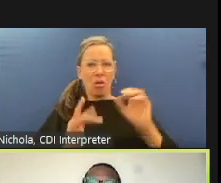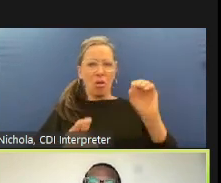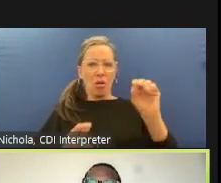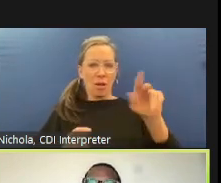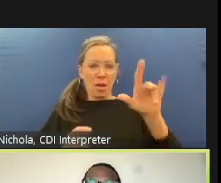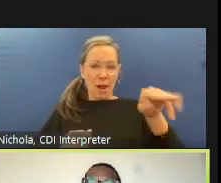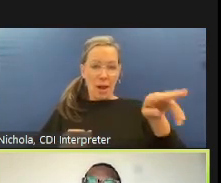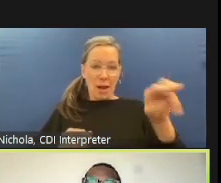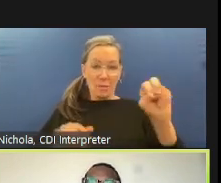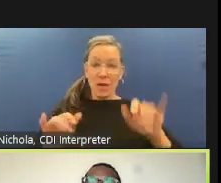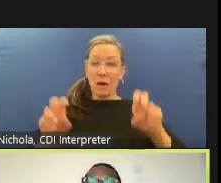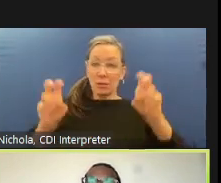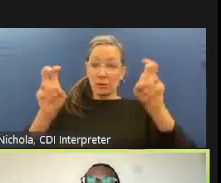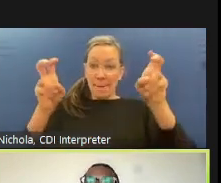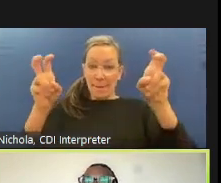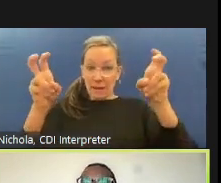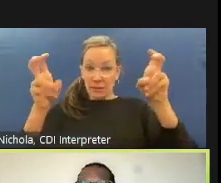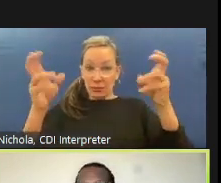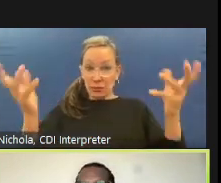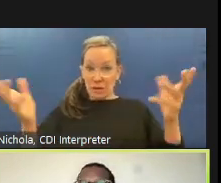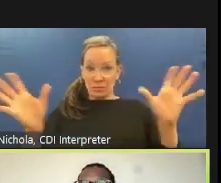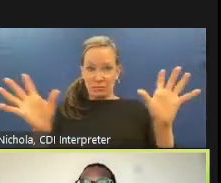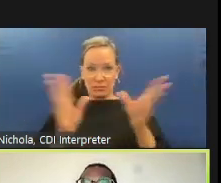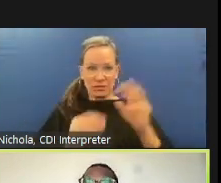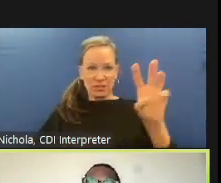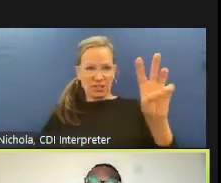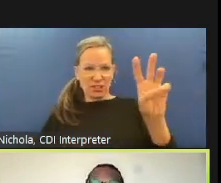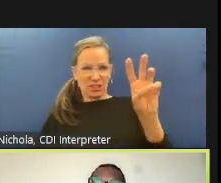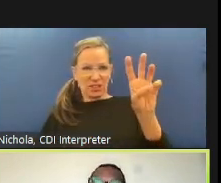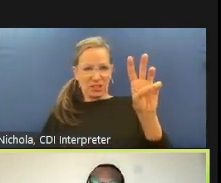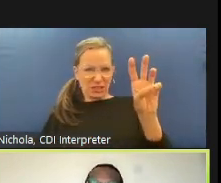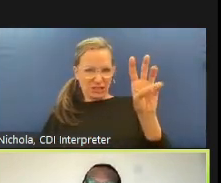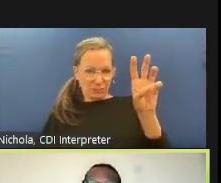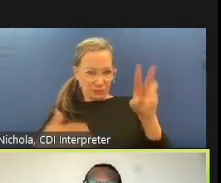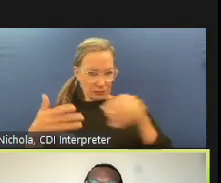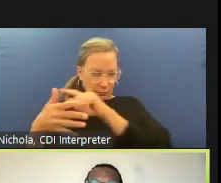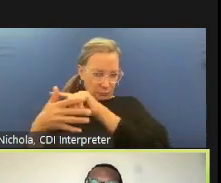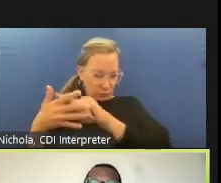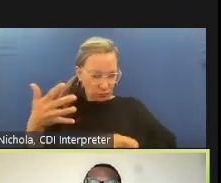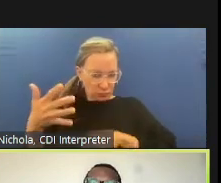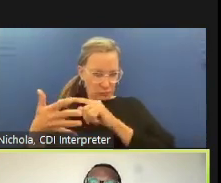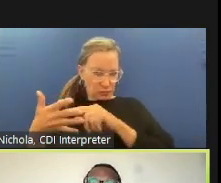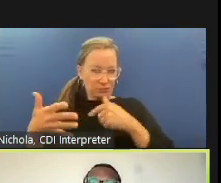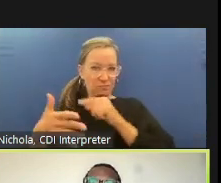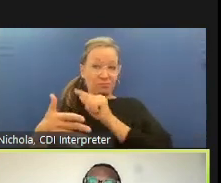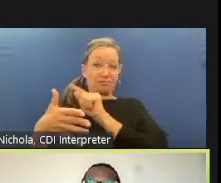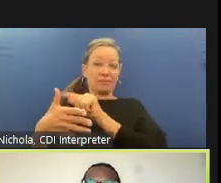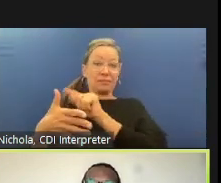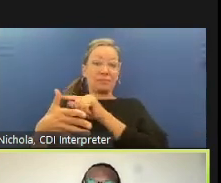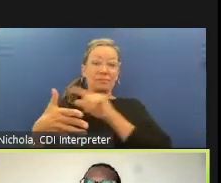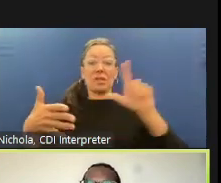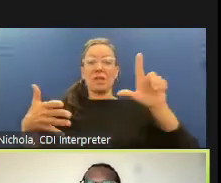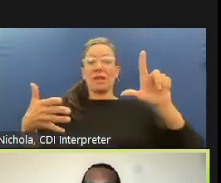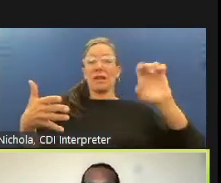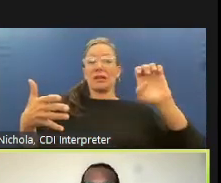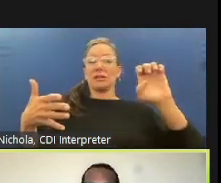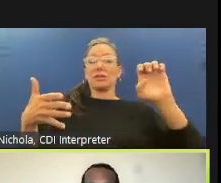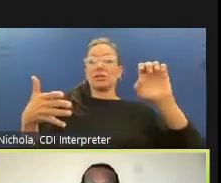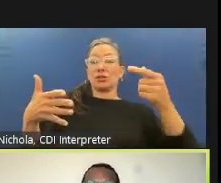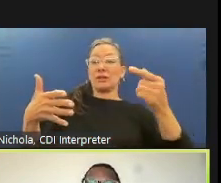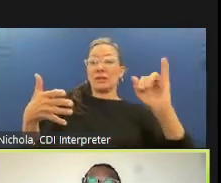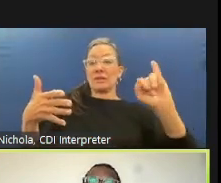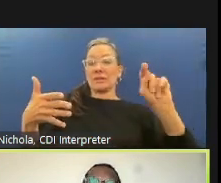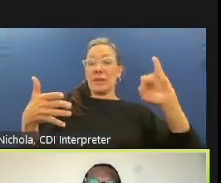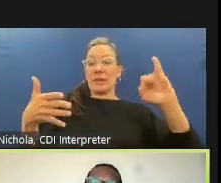one of the six pillars was legitimacy and procedural justice and so legitimacy can mean many